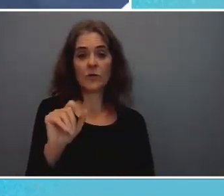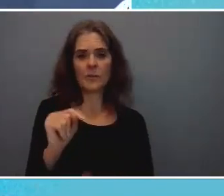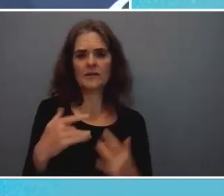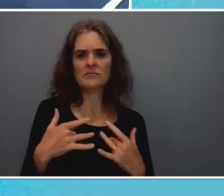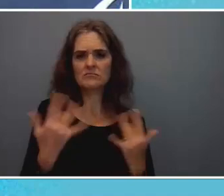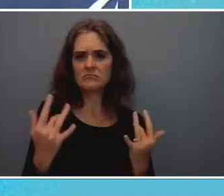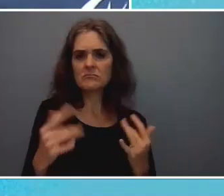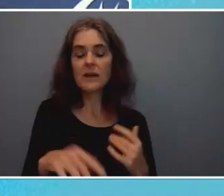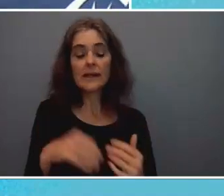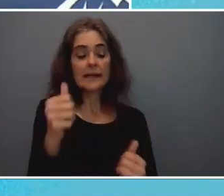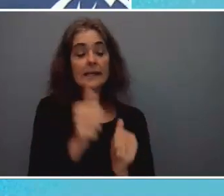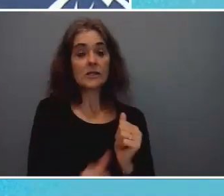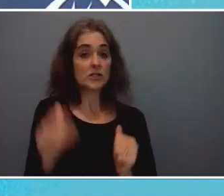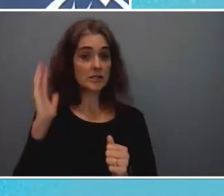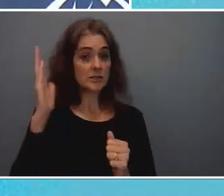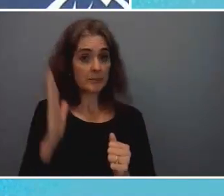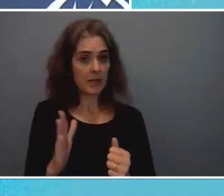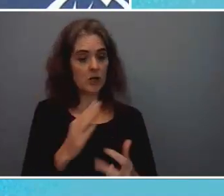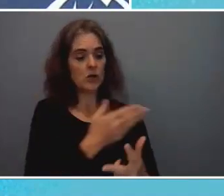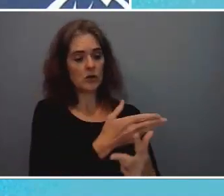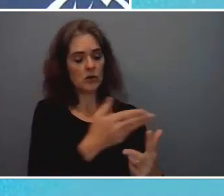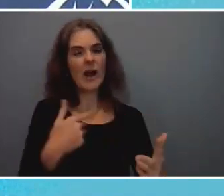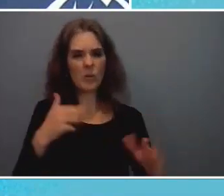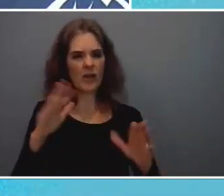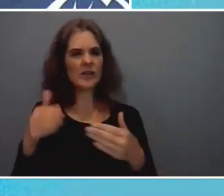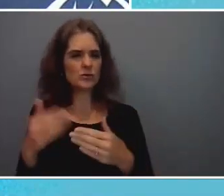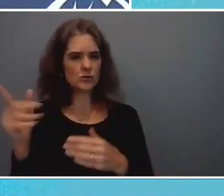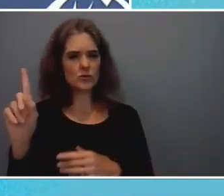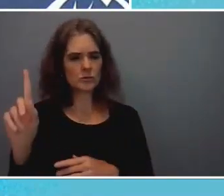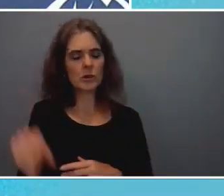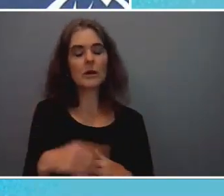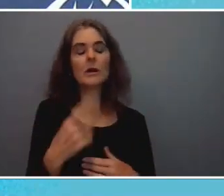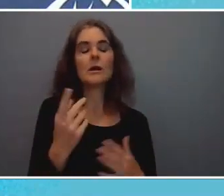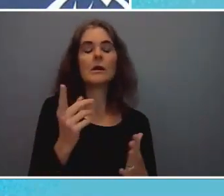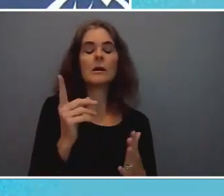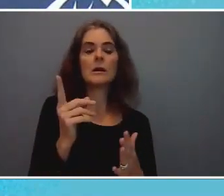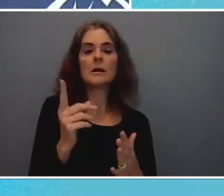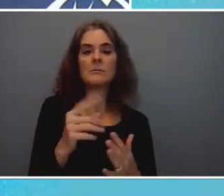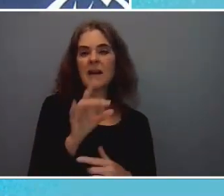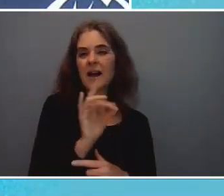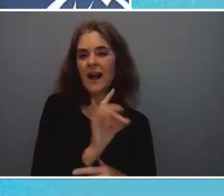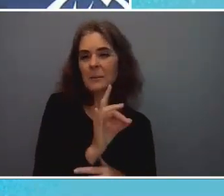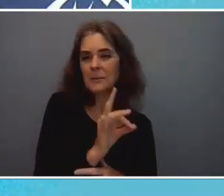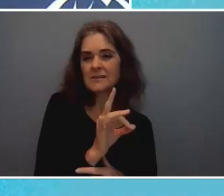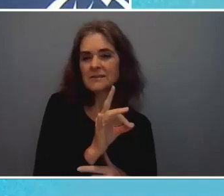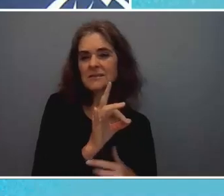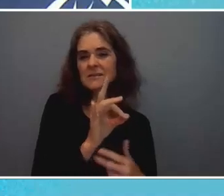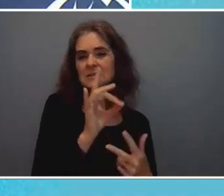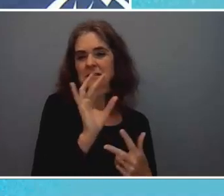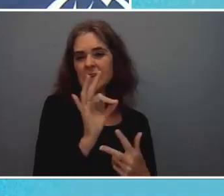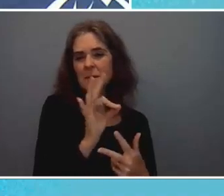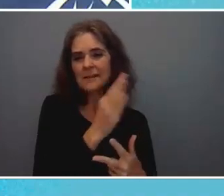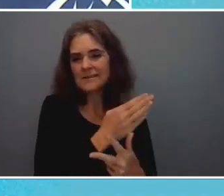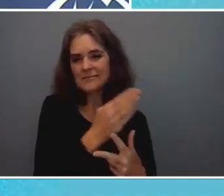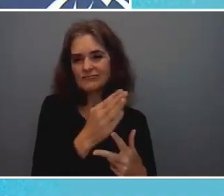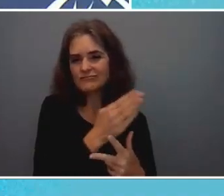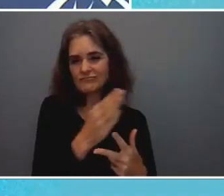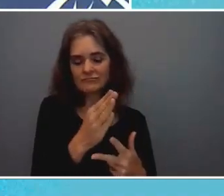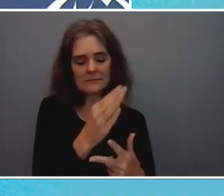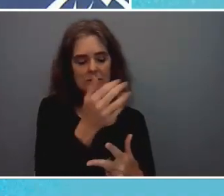speaker and I'll introduce them in a second each speak will have eight nine minutes eight nine minutes